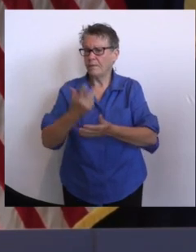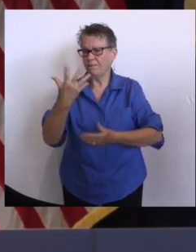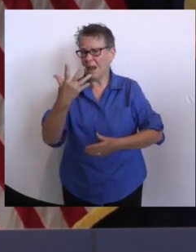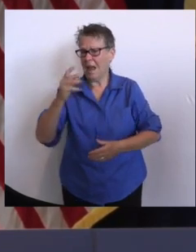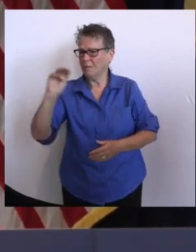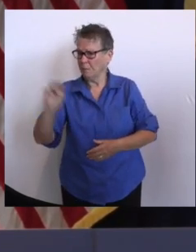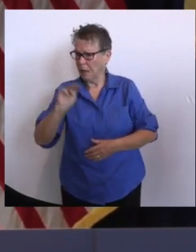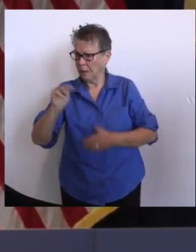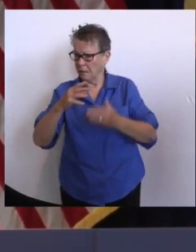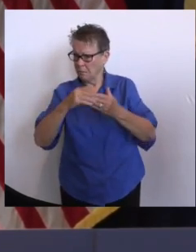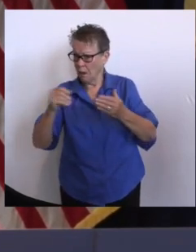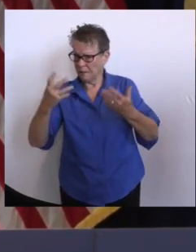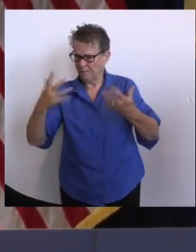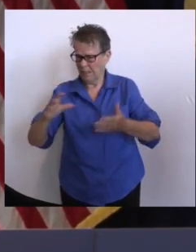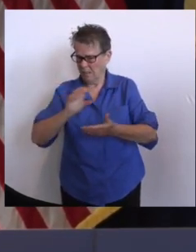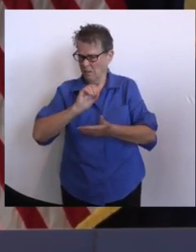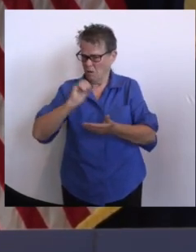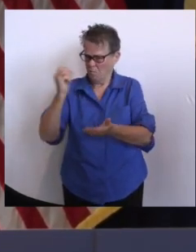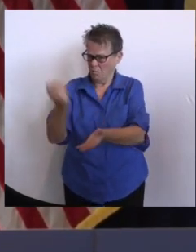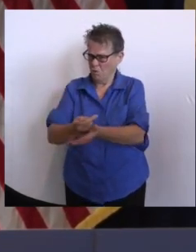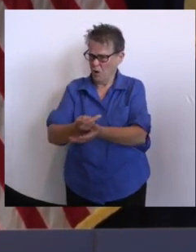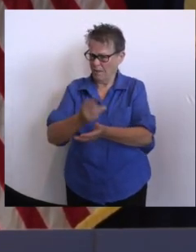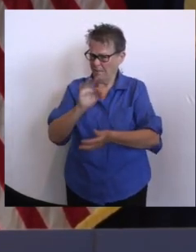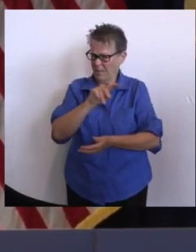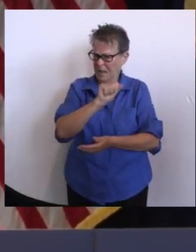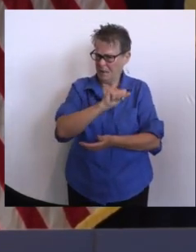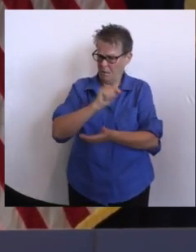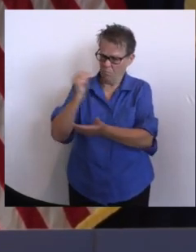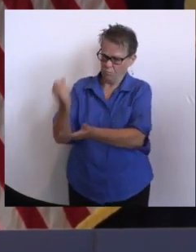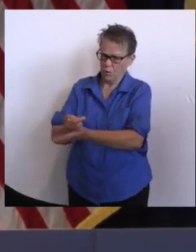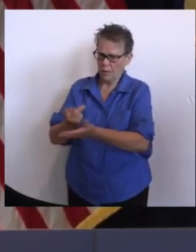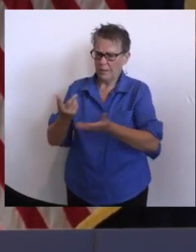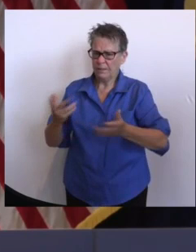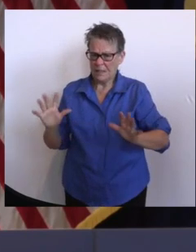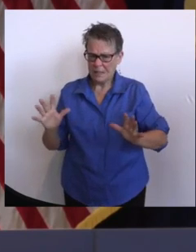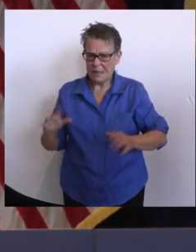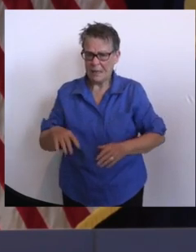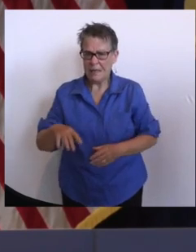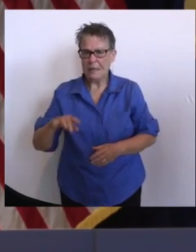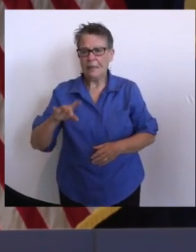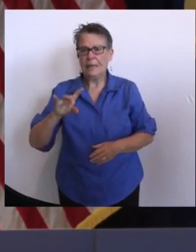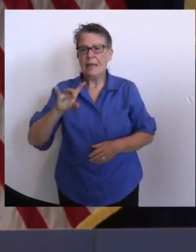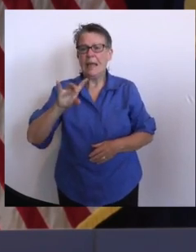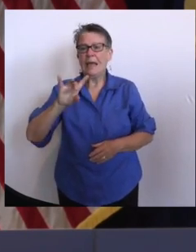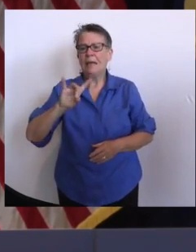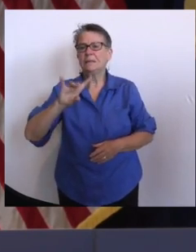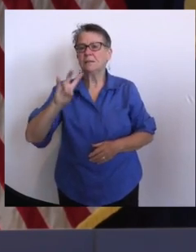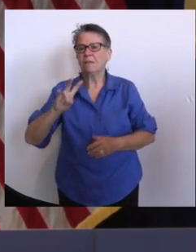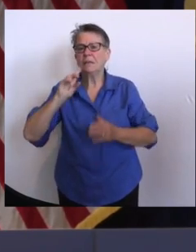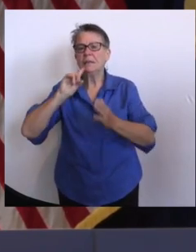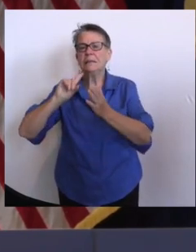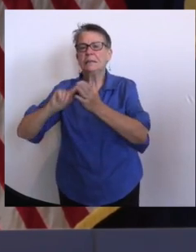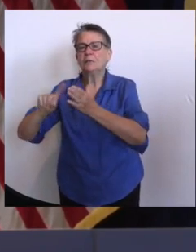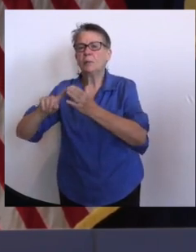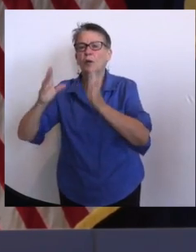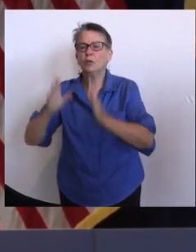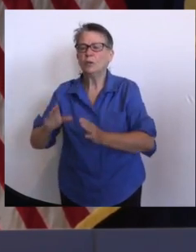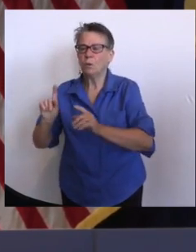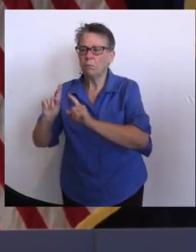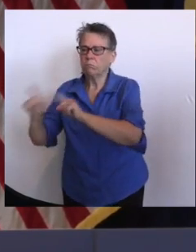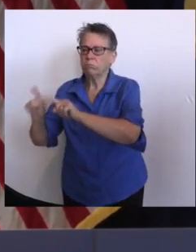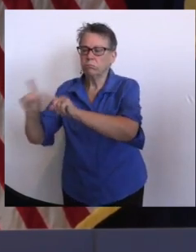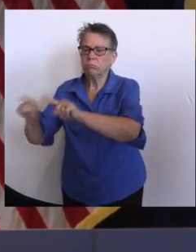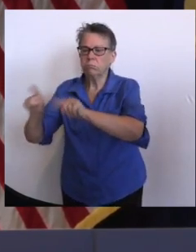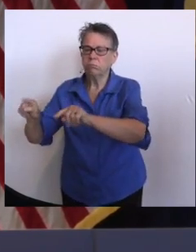87 inspectors working out in the field, ready to assist us in processing applications for those that